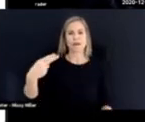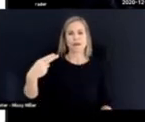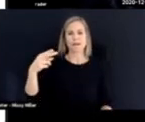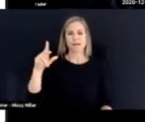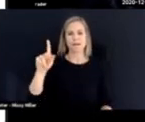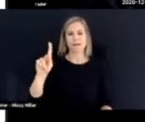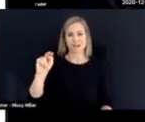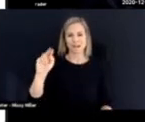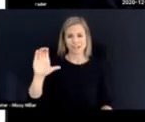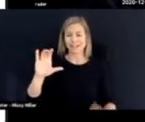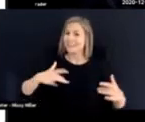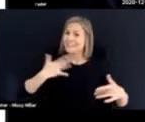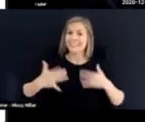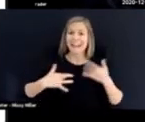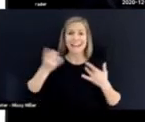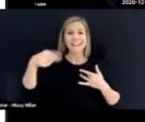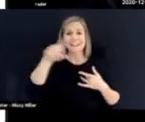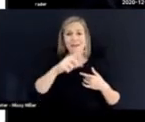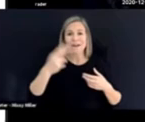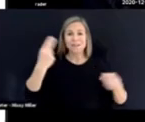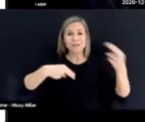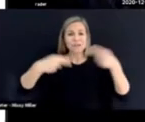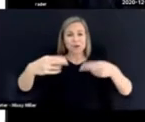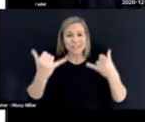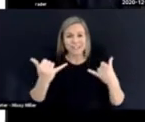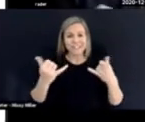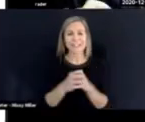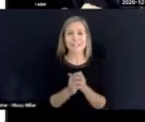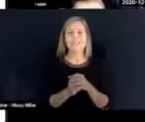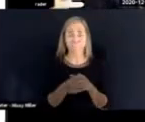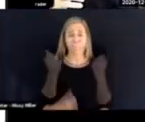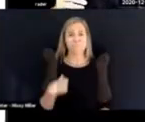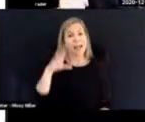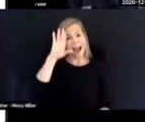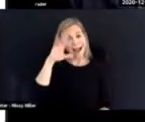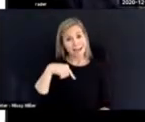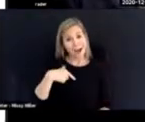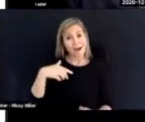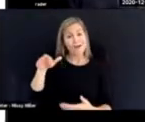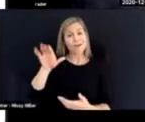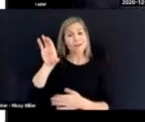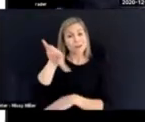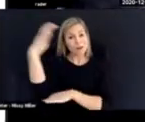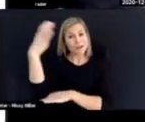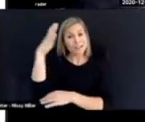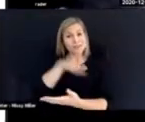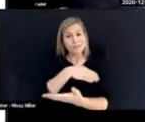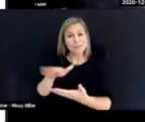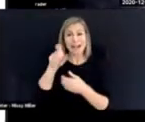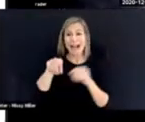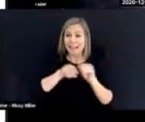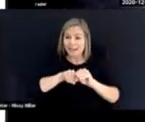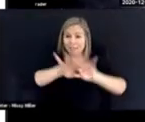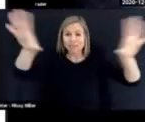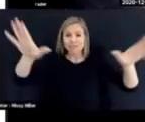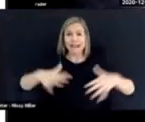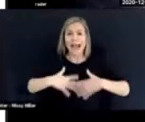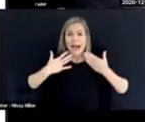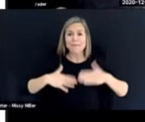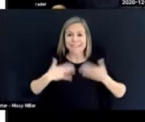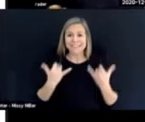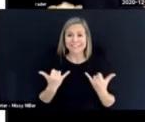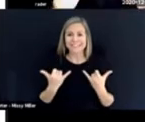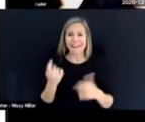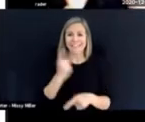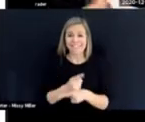Center. We are so excited to have you here today. I know I've got Christmas music on in the background. We need as much happiness as possible